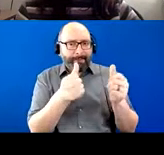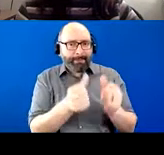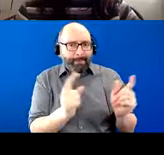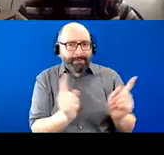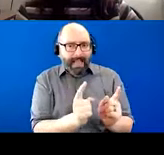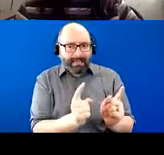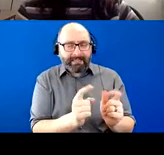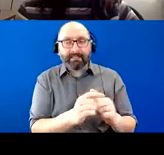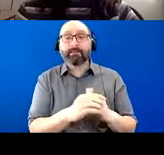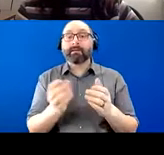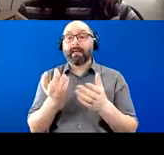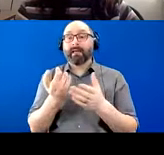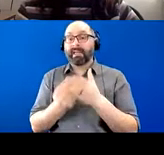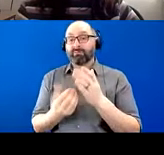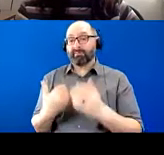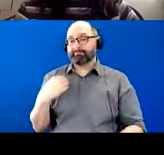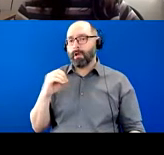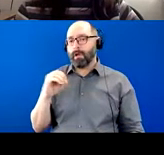um, in October 2020.